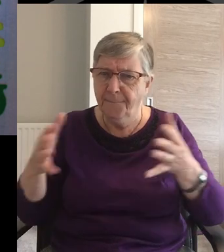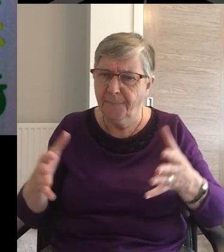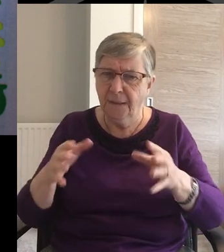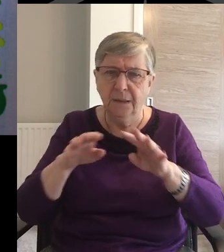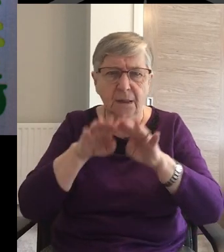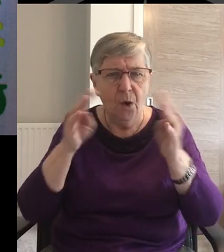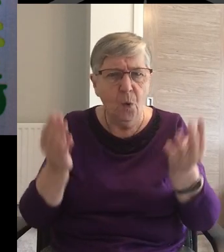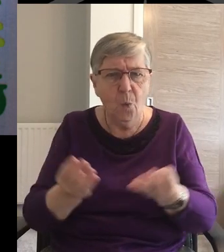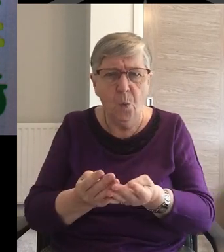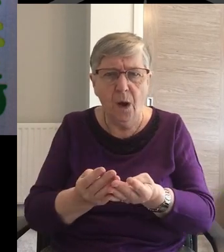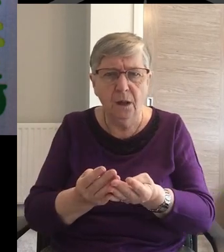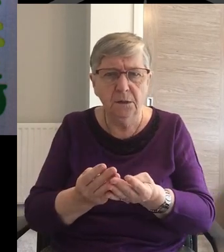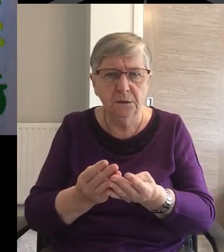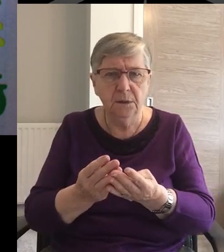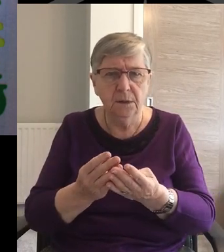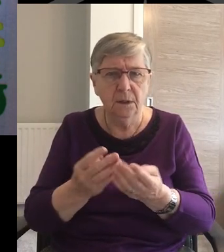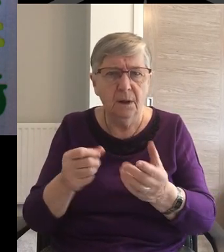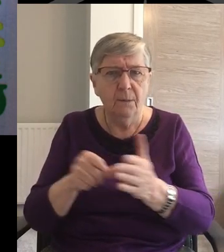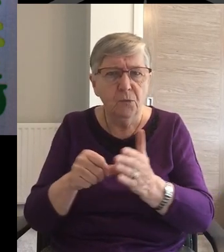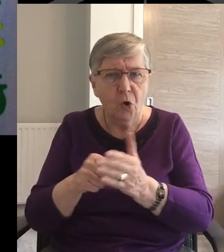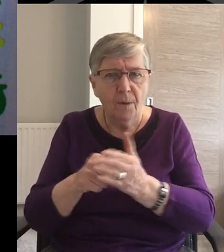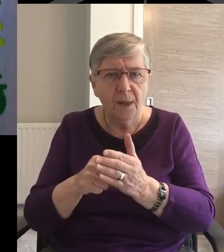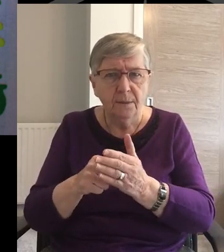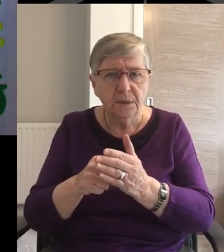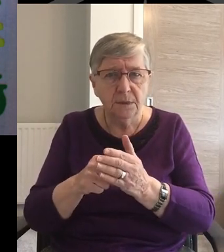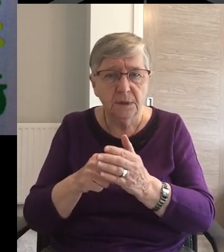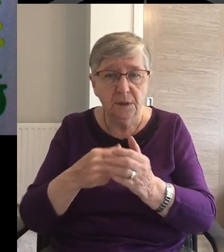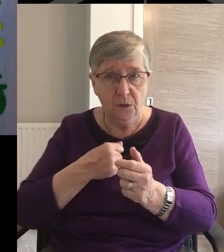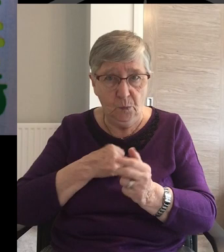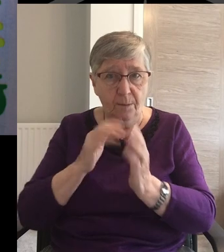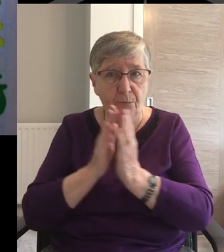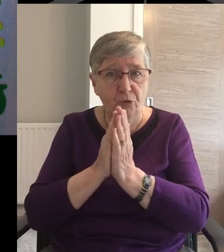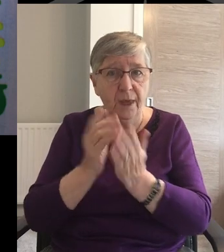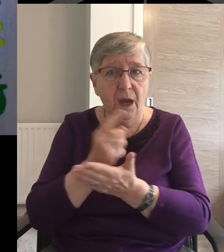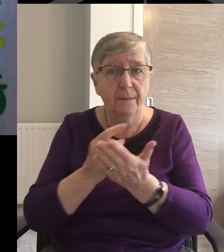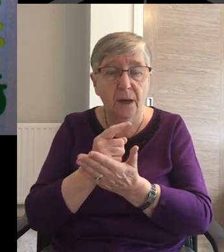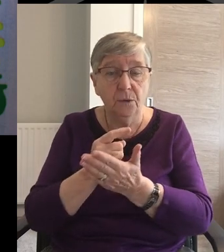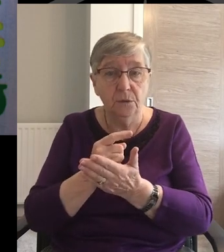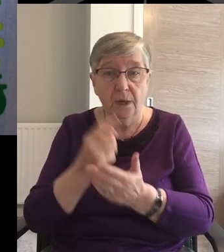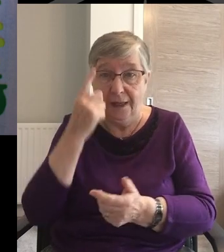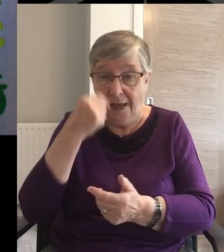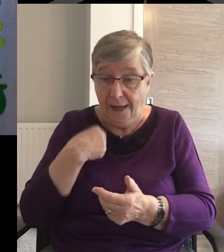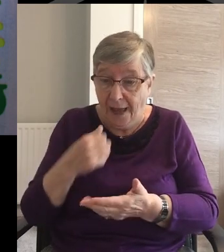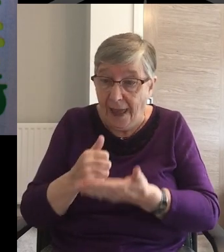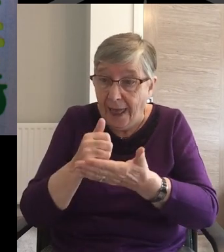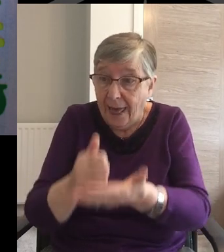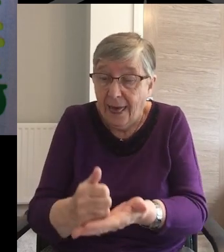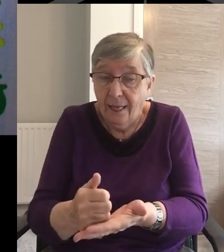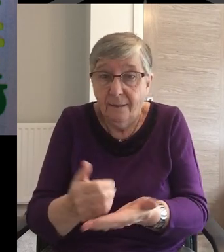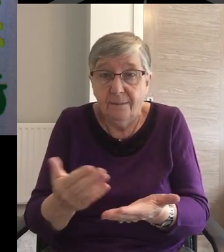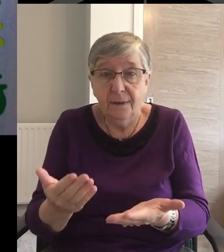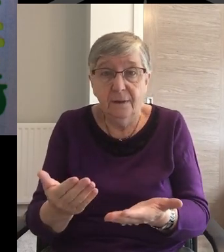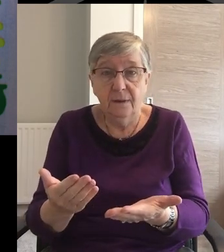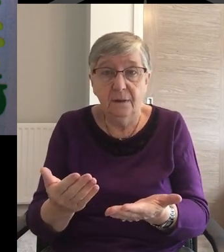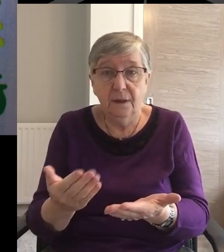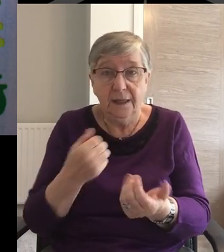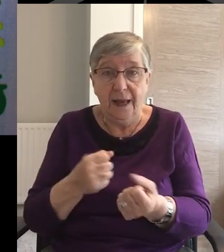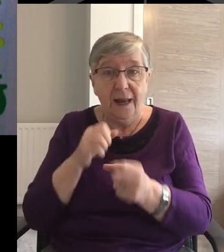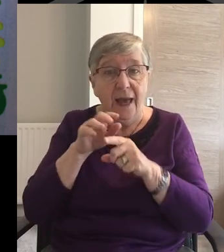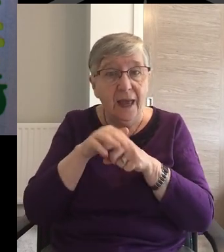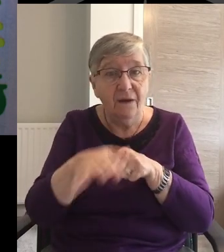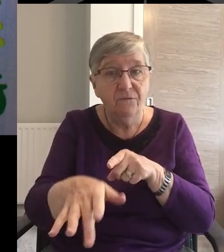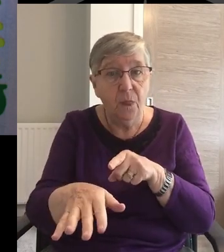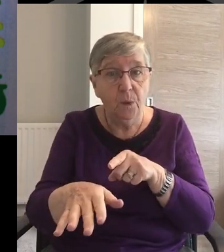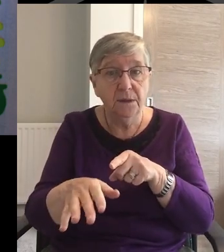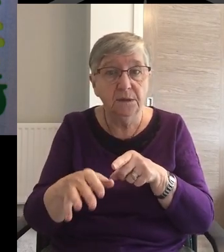prayers And concerns Are there any practical ways We can help Or can we influence politicians